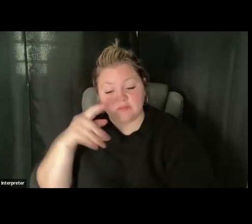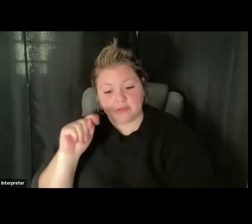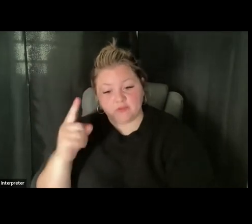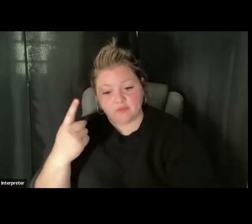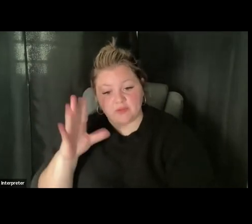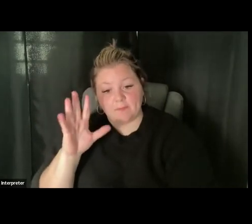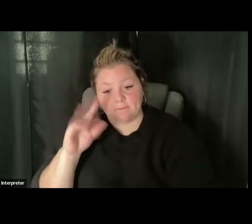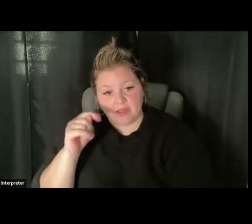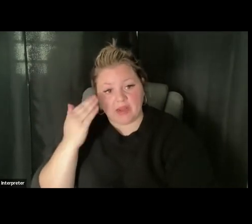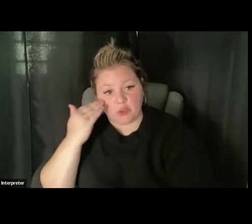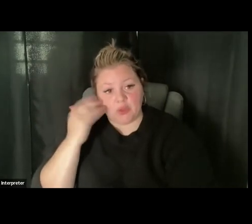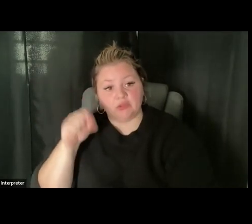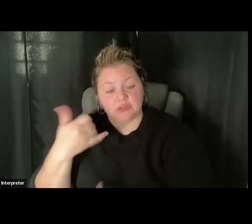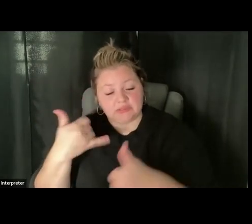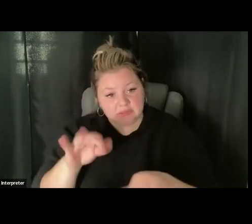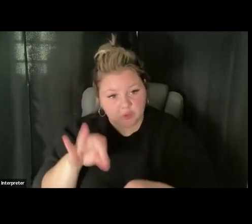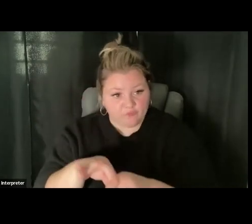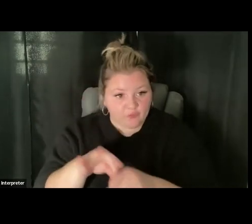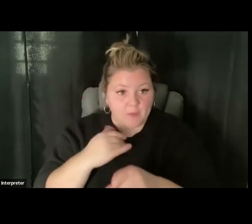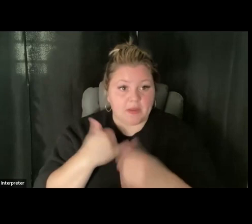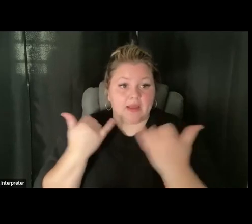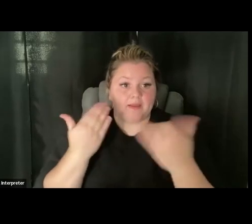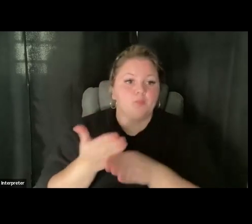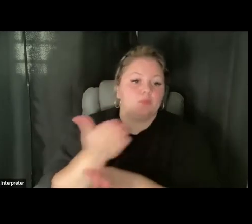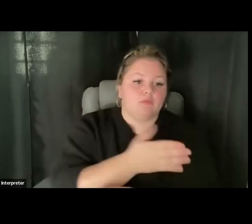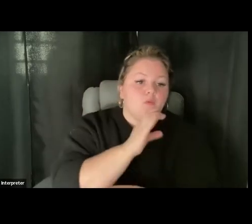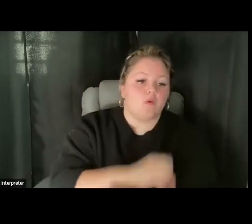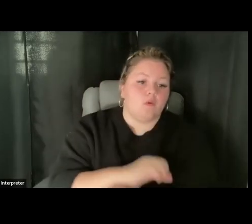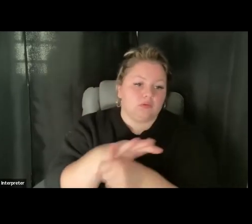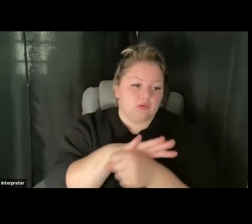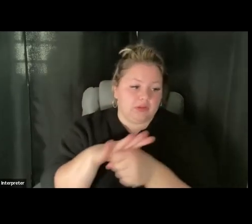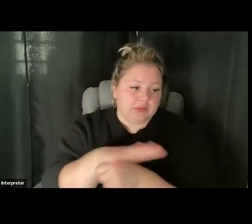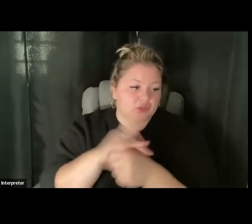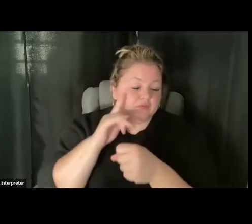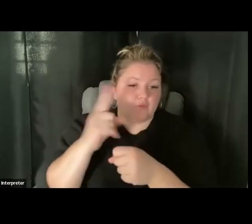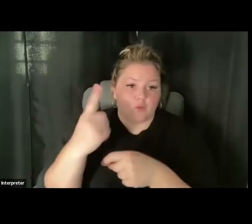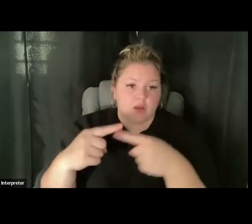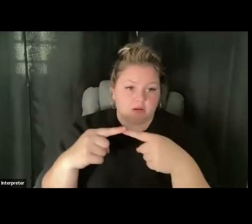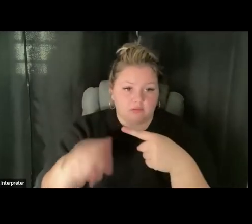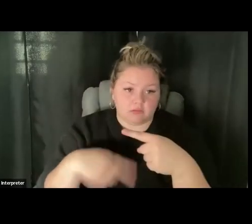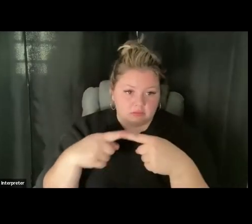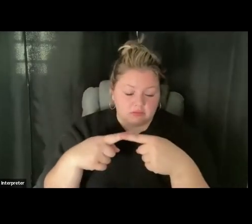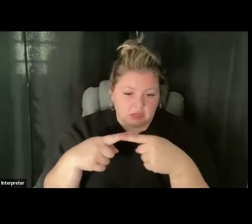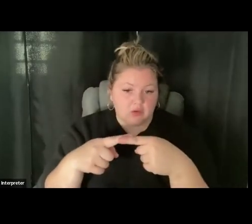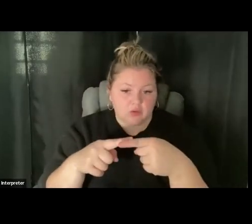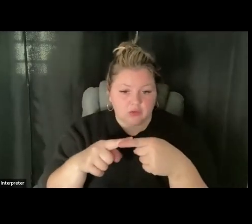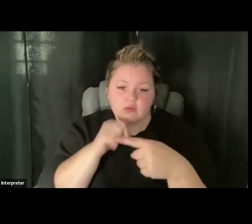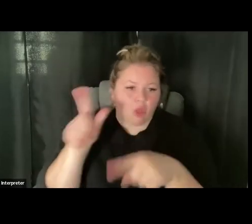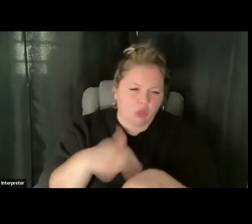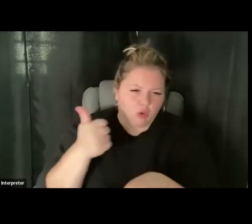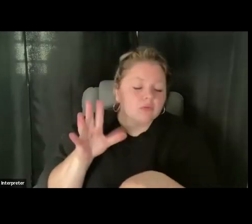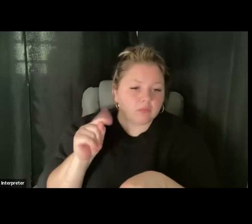that I could still vote at my previous location for an election cycle, basically not very long.